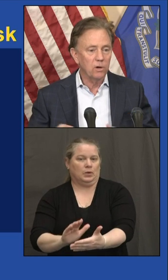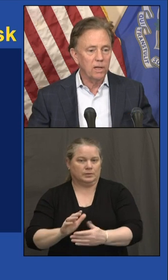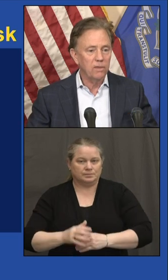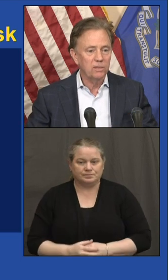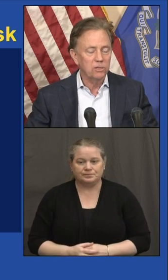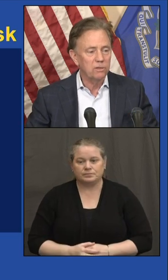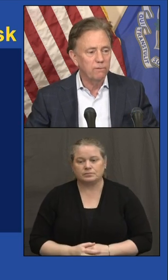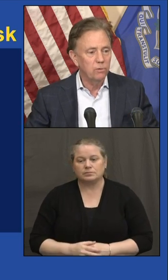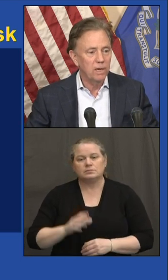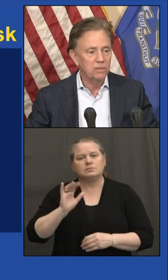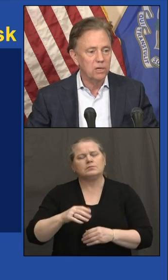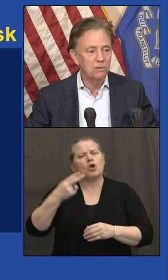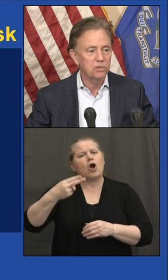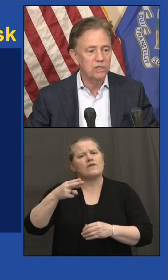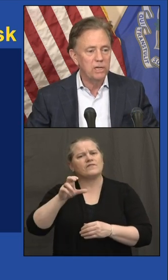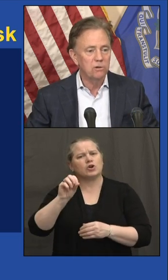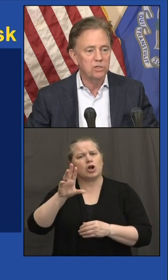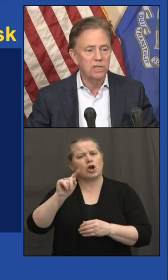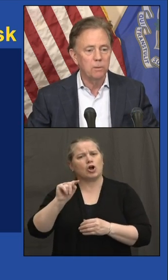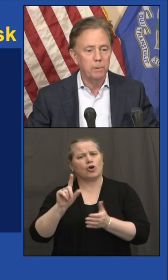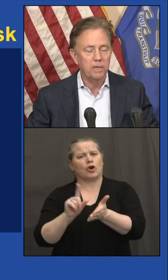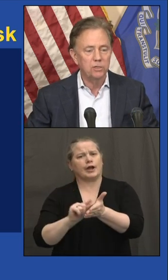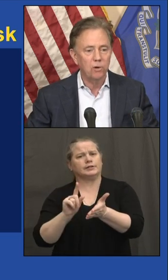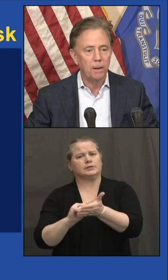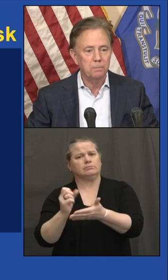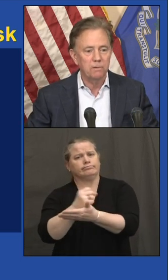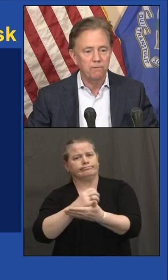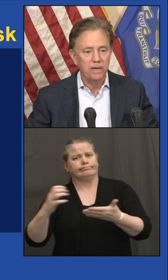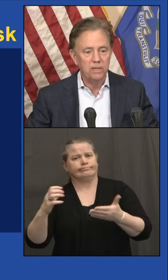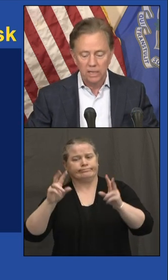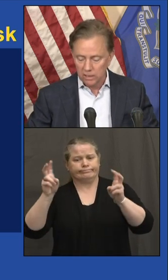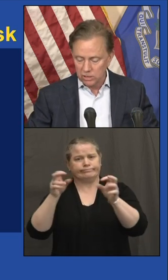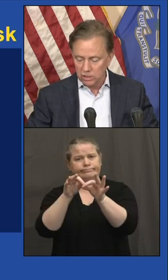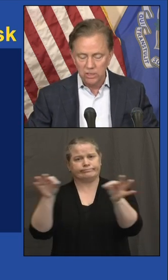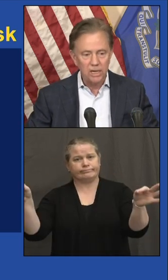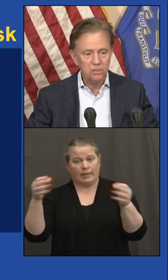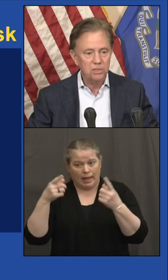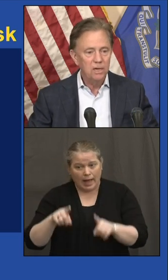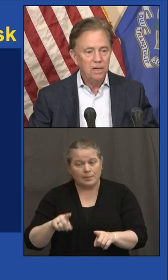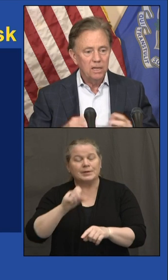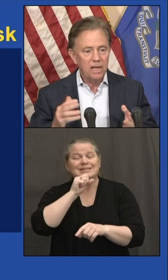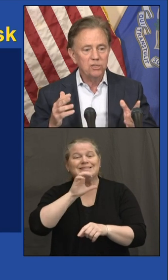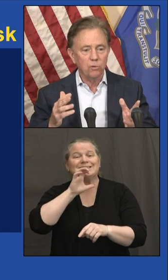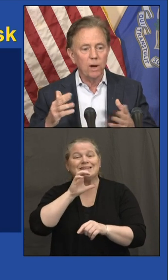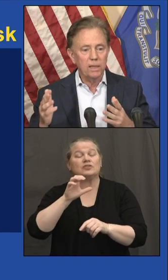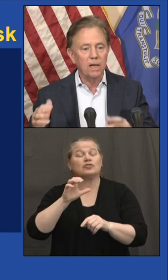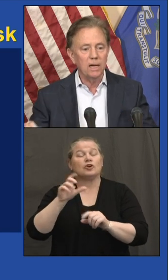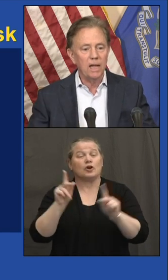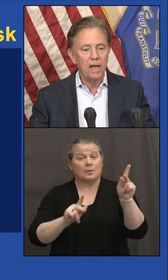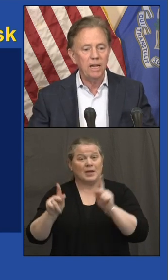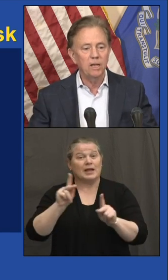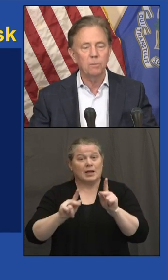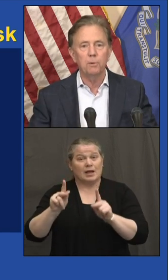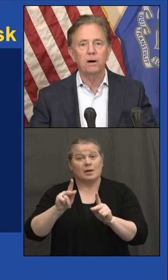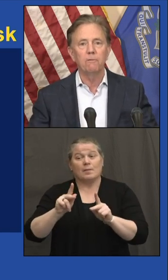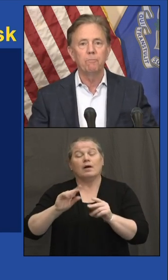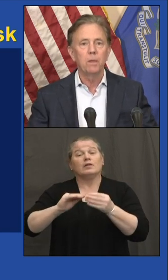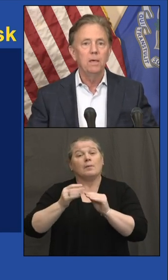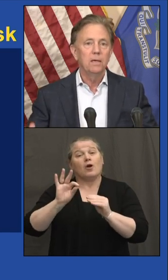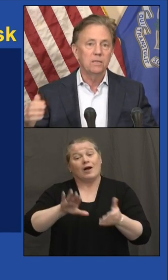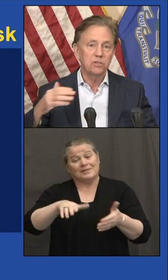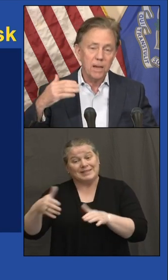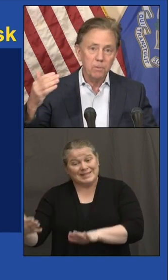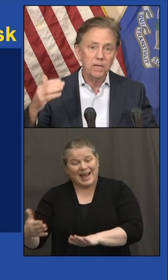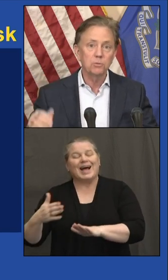Hartford Current, I think just a few days ago, Seniors Seen the Biggest Drops in Fatalities and Deaths. That's the red line, 80 and above.